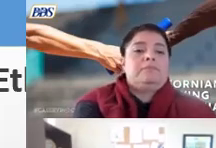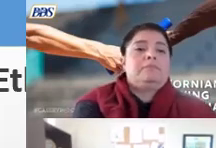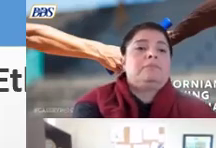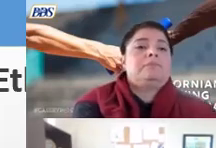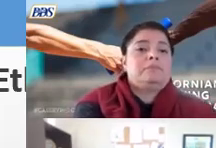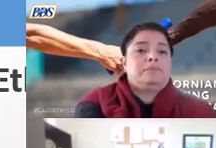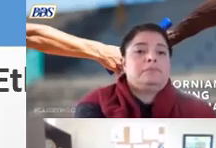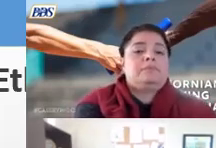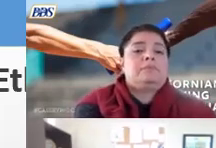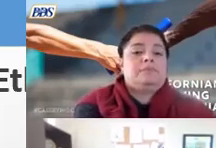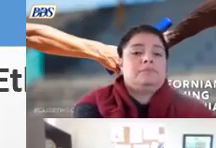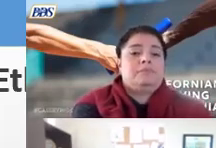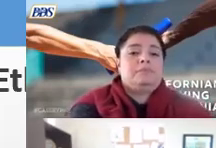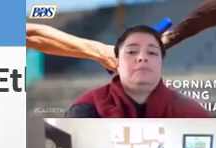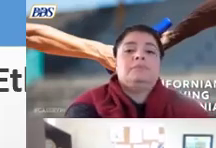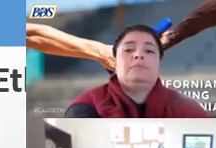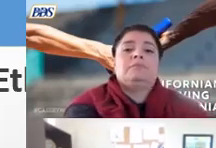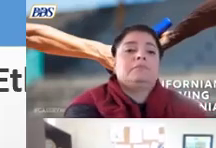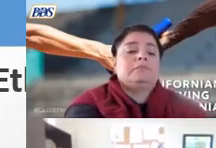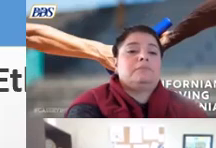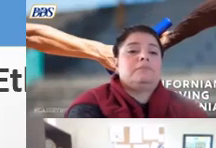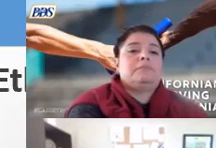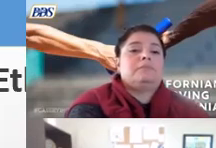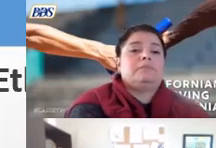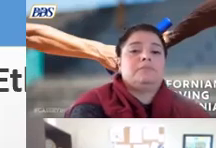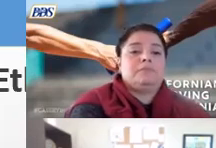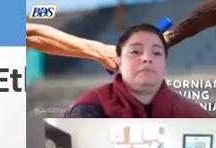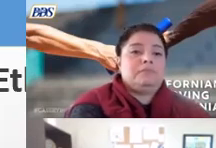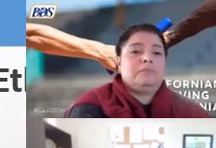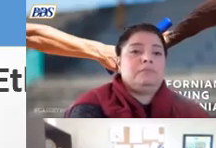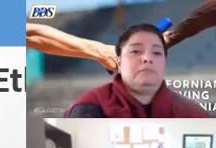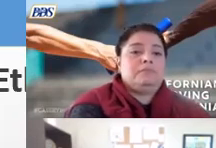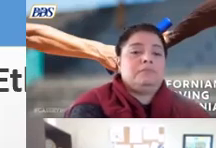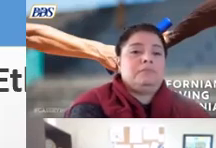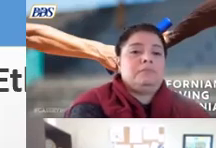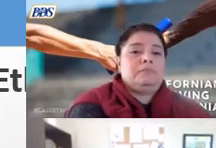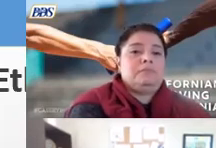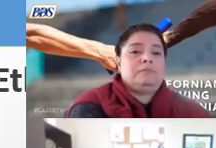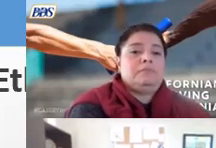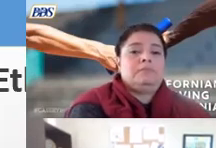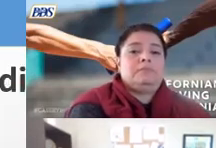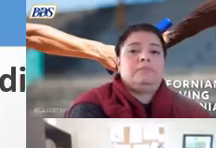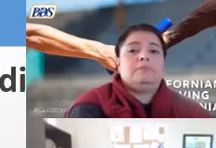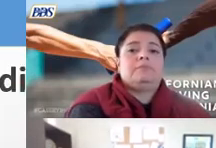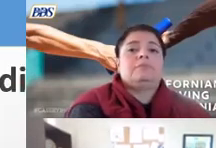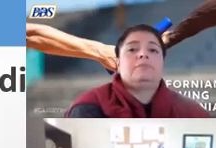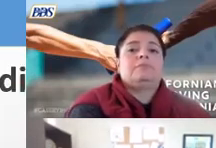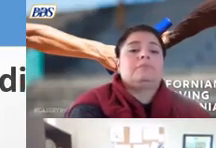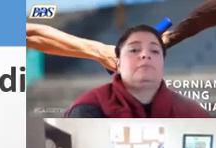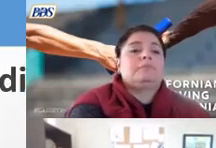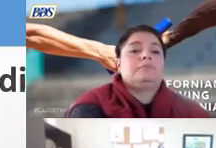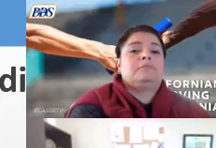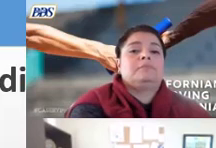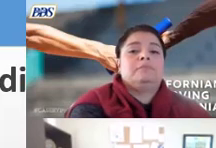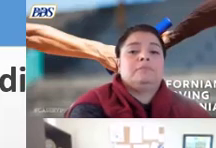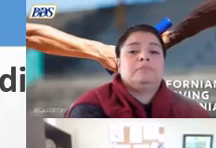use of supported living by the white community on the next slide we see residential services